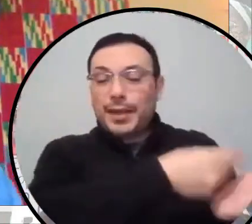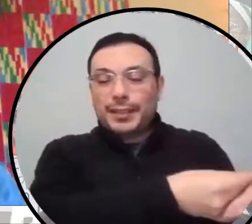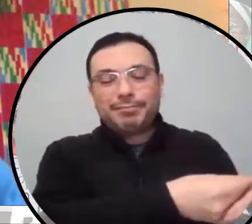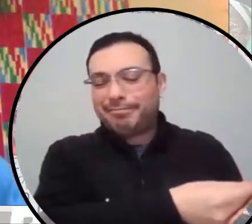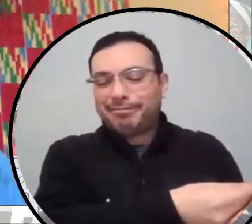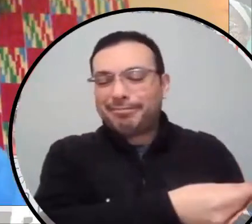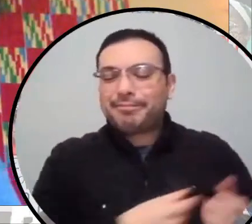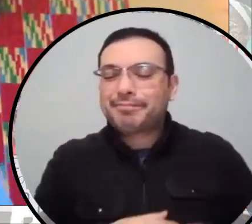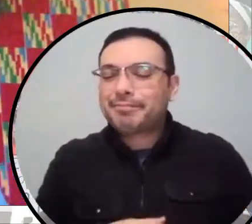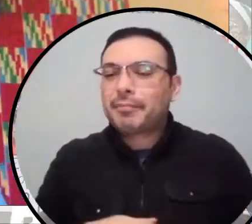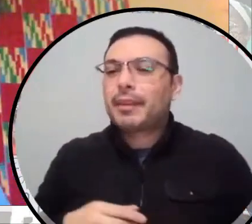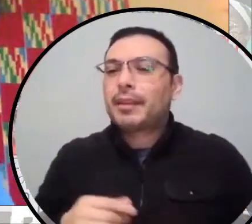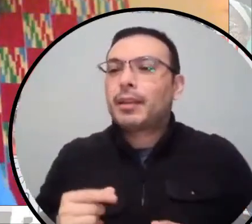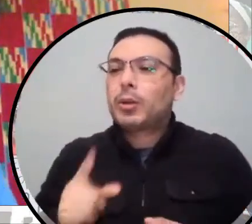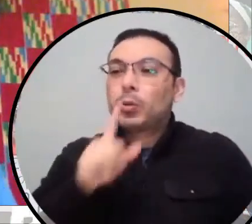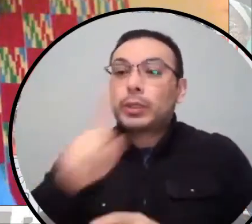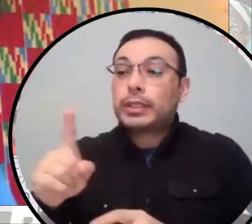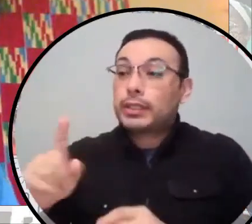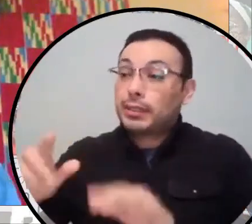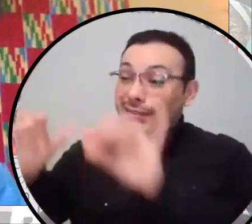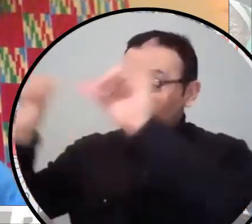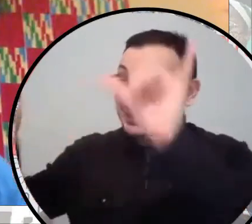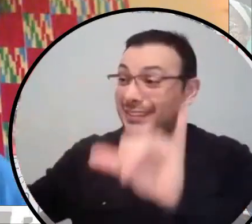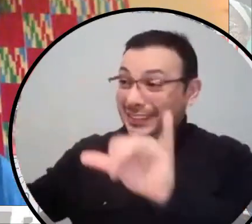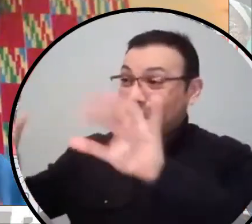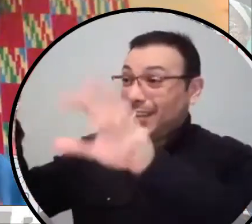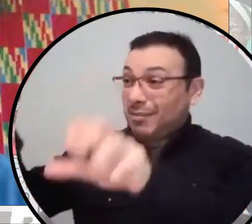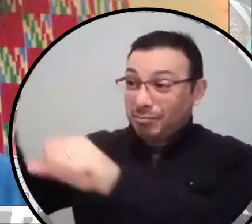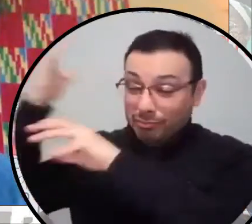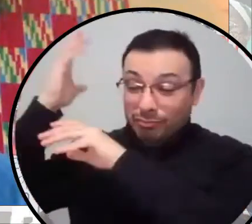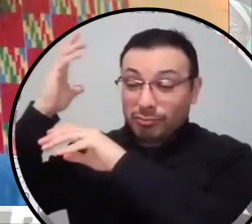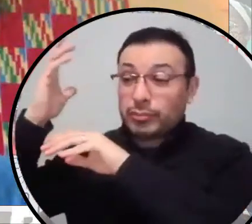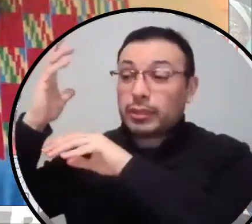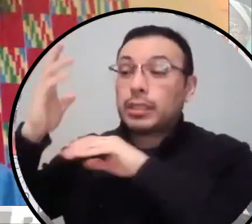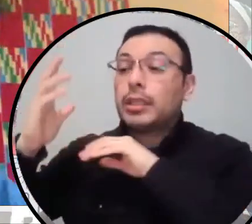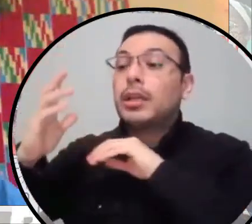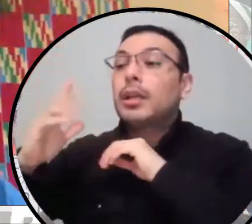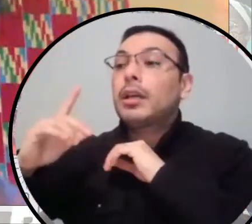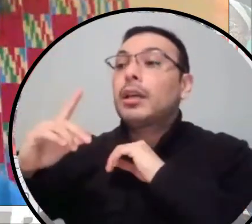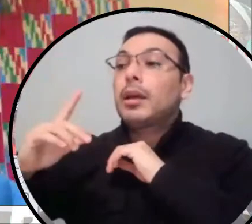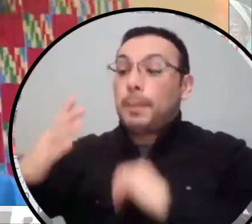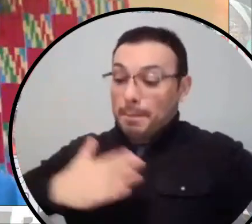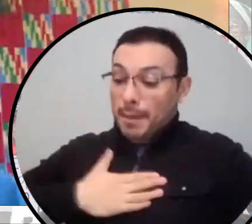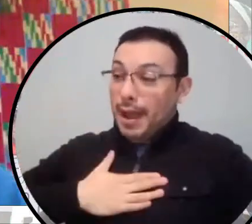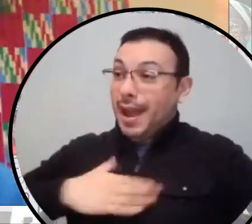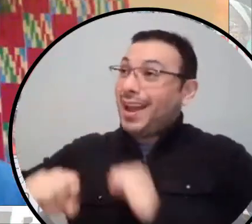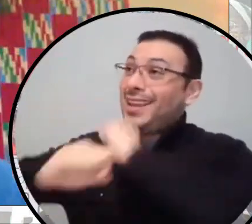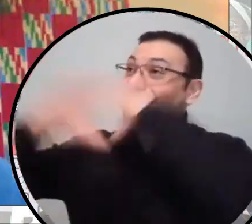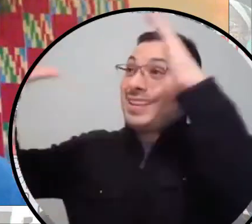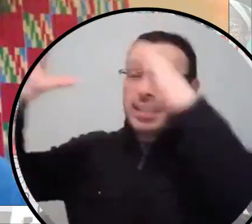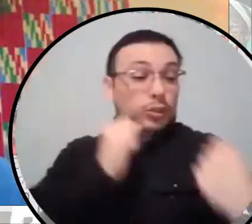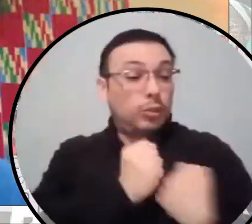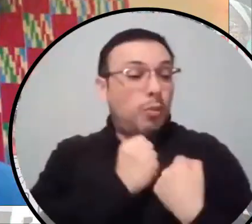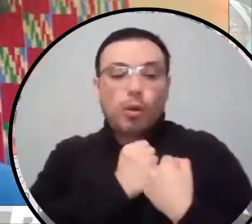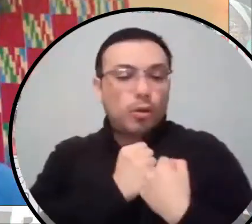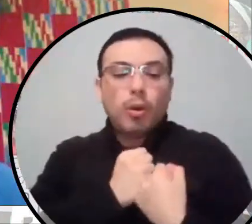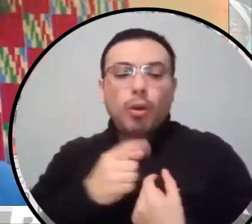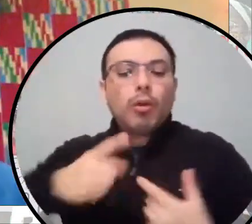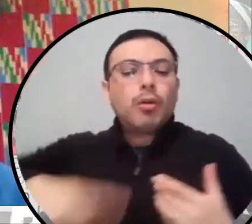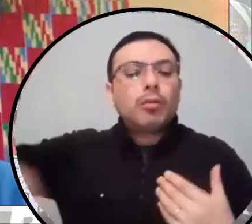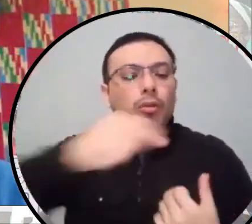abolition is a collective and a cooperative vision. Um, and that's just my opinion, but open it up for the other